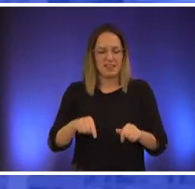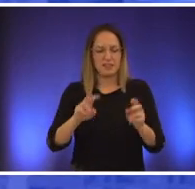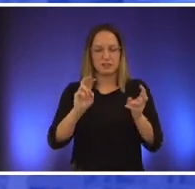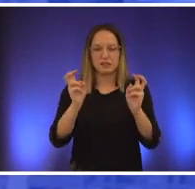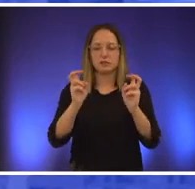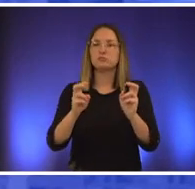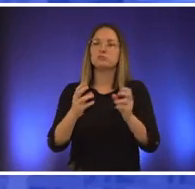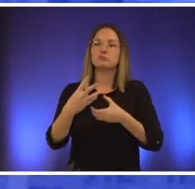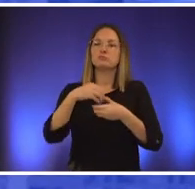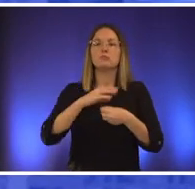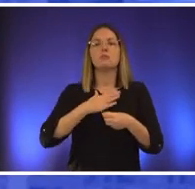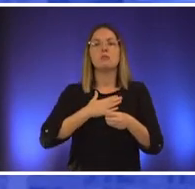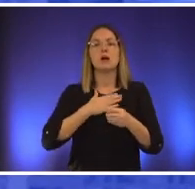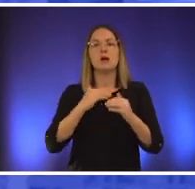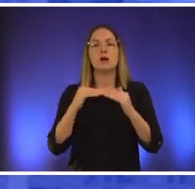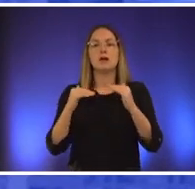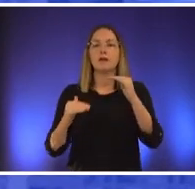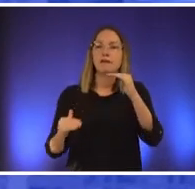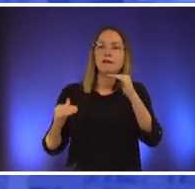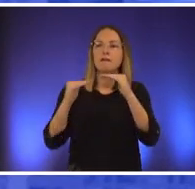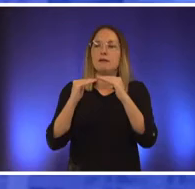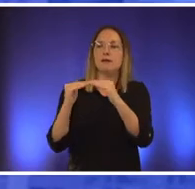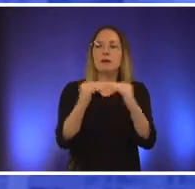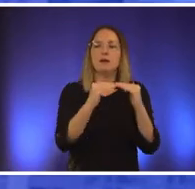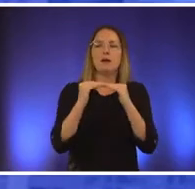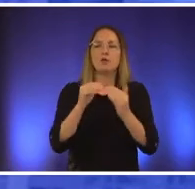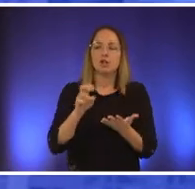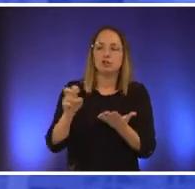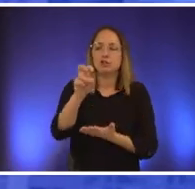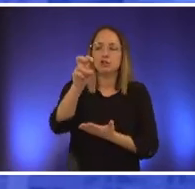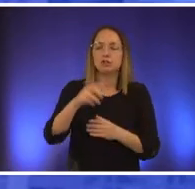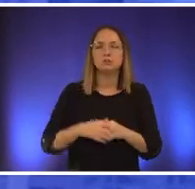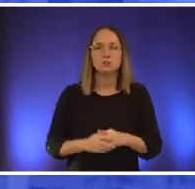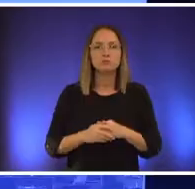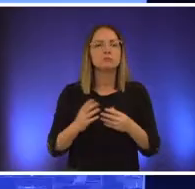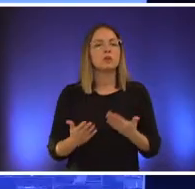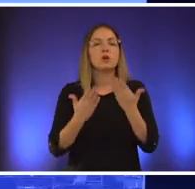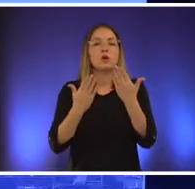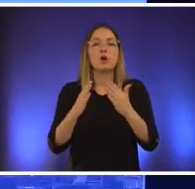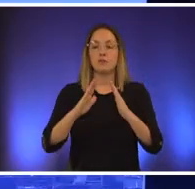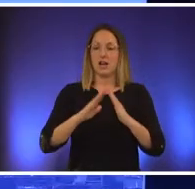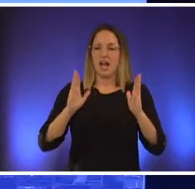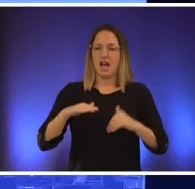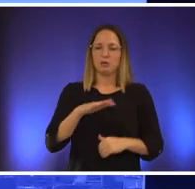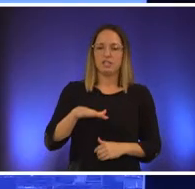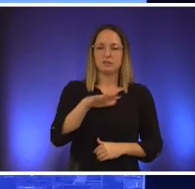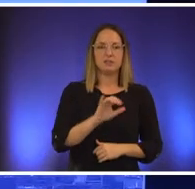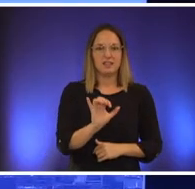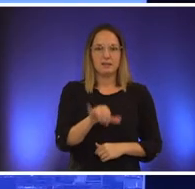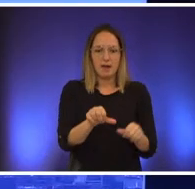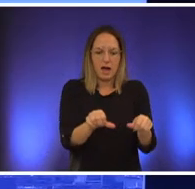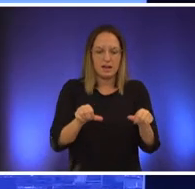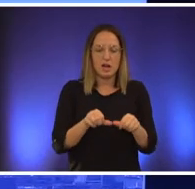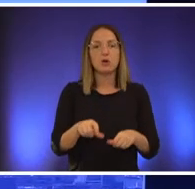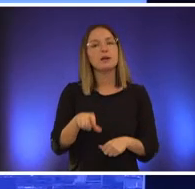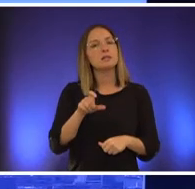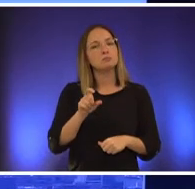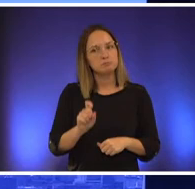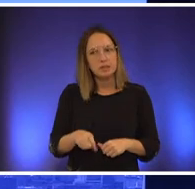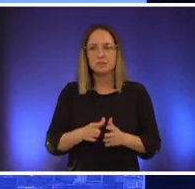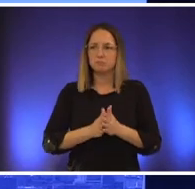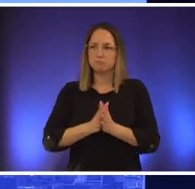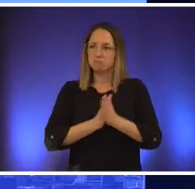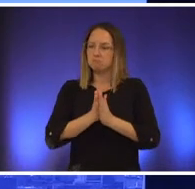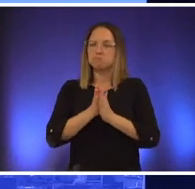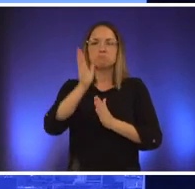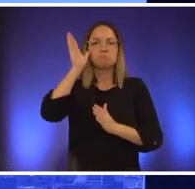uh housing uh in and around this this area it's going to take tenacity and as i've